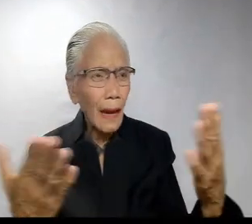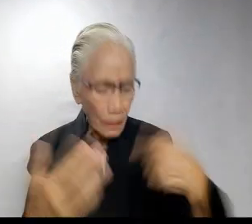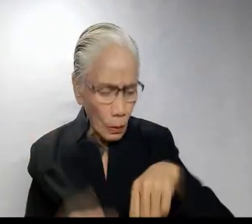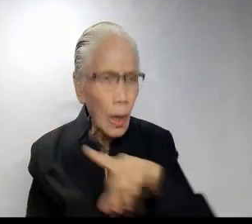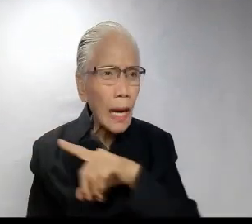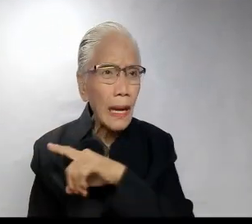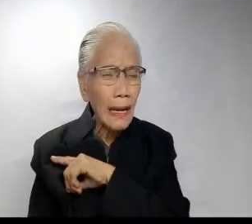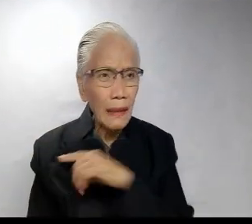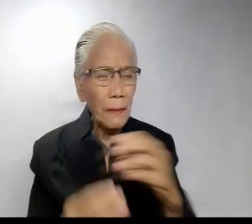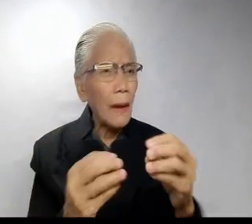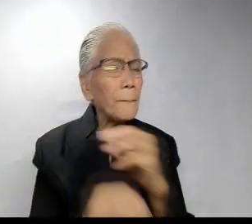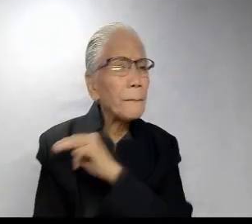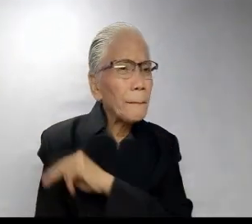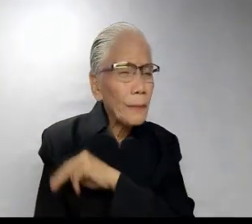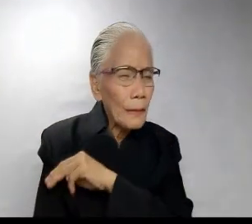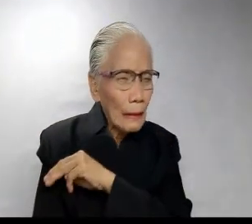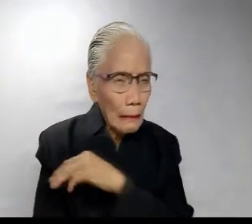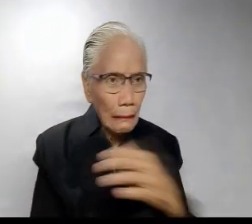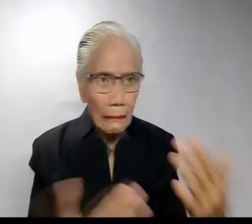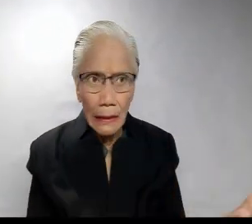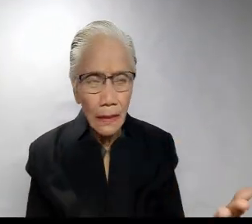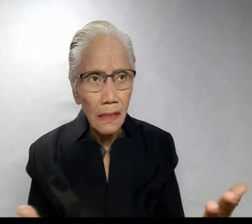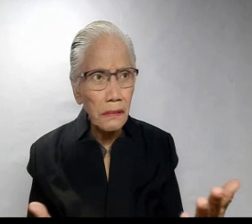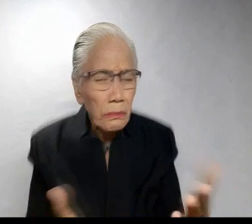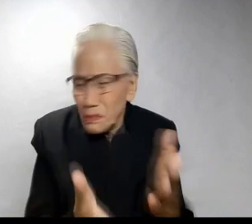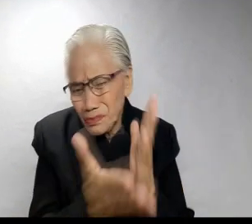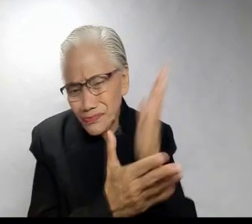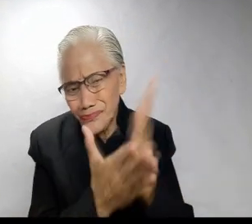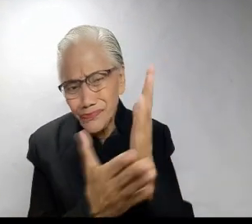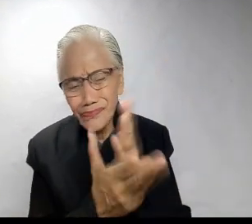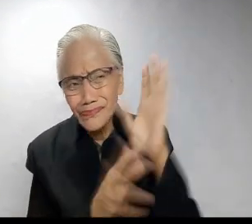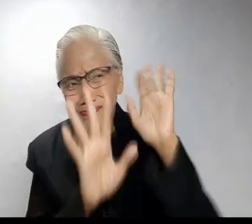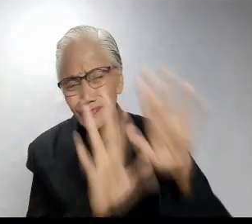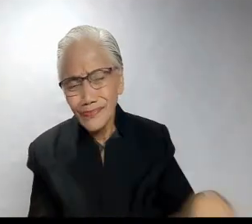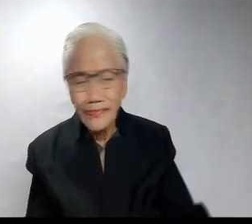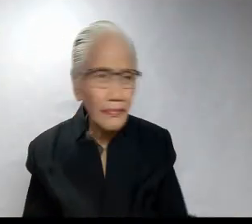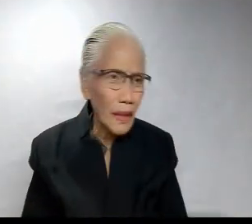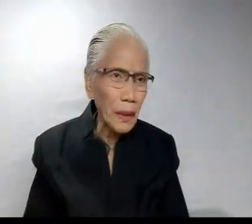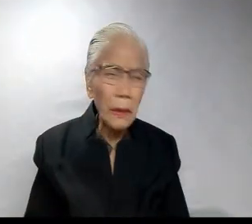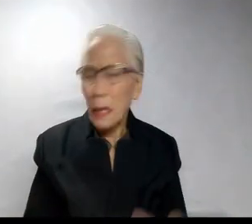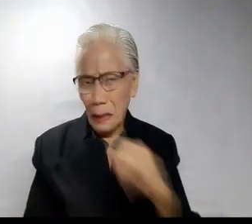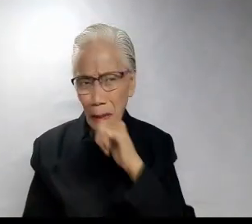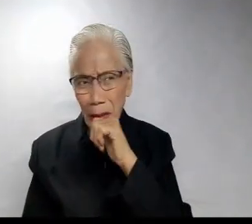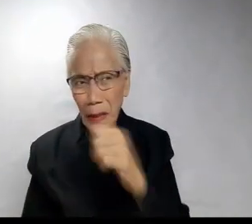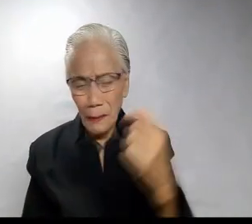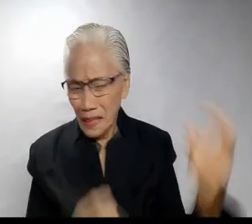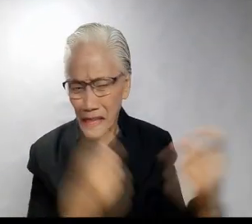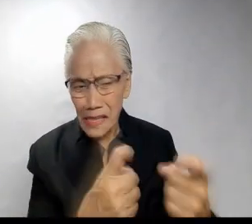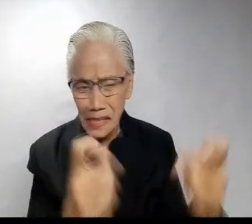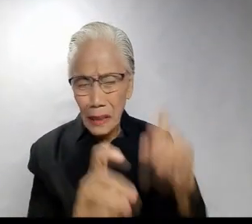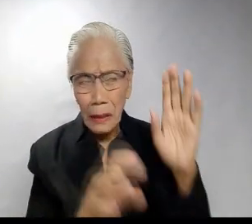fibers of our moral gauges. Okay na yun. Di naman, Okay na yan.